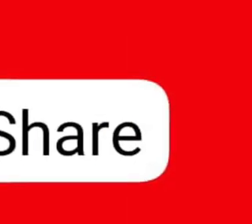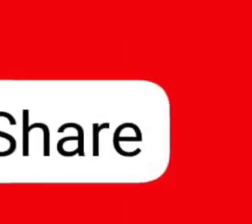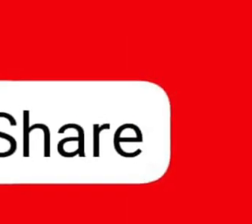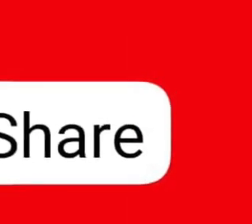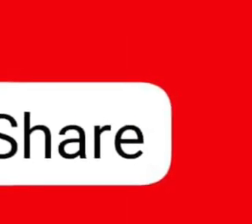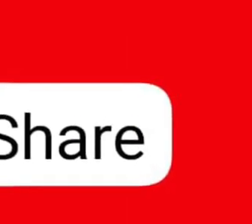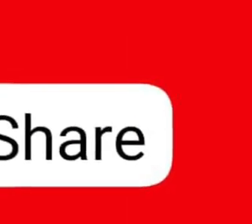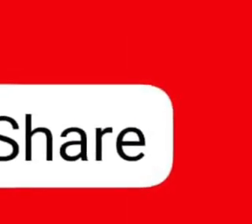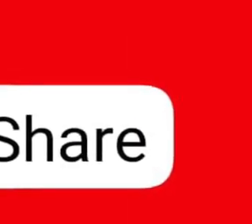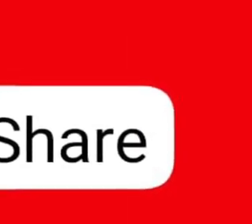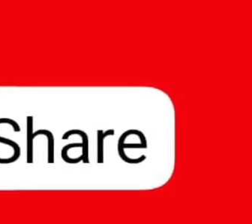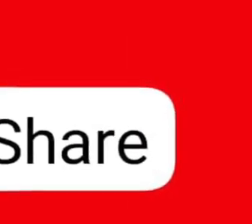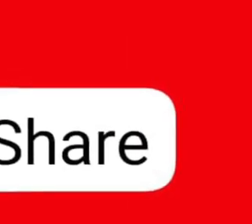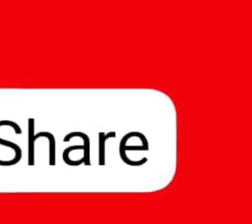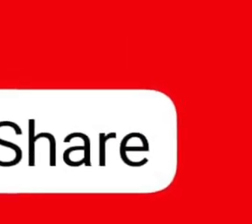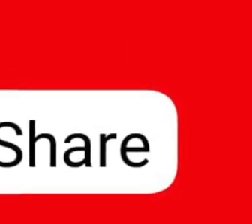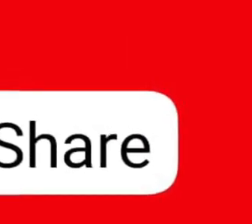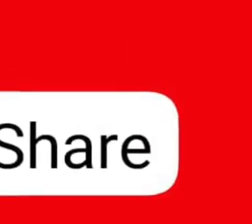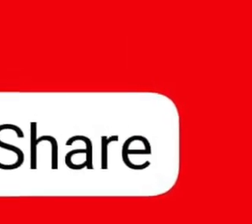Have a great weekend.